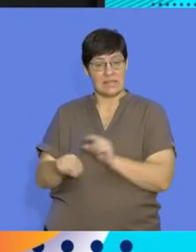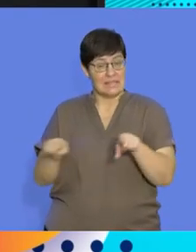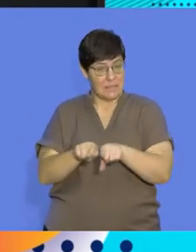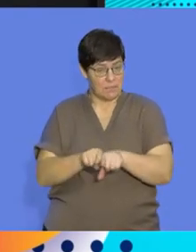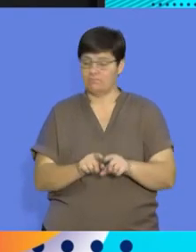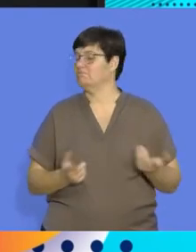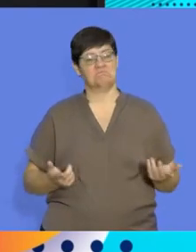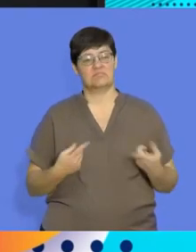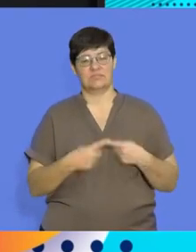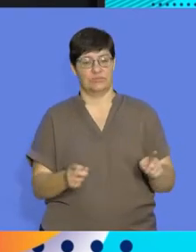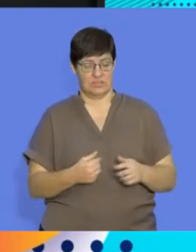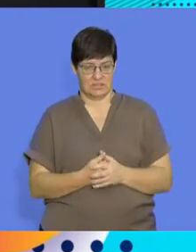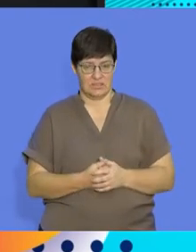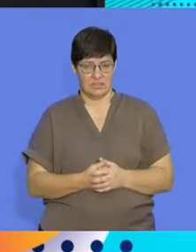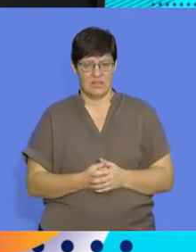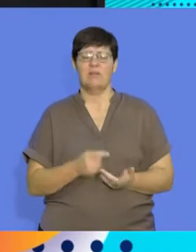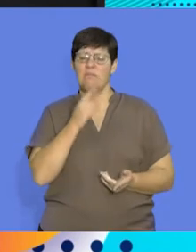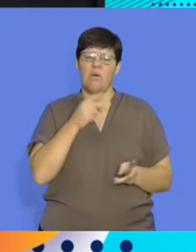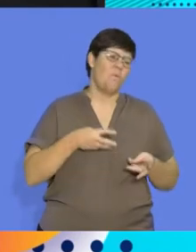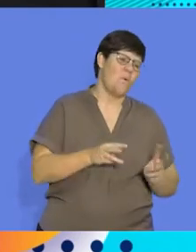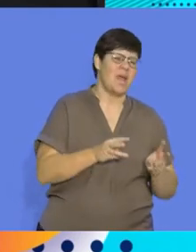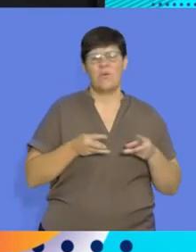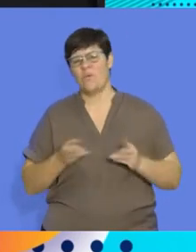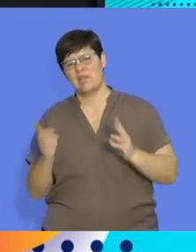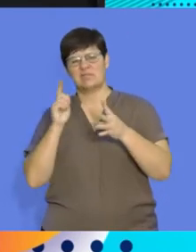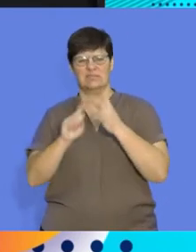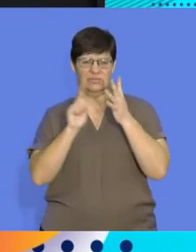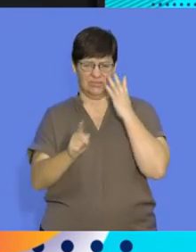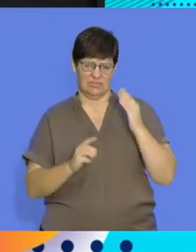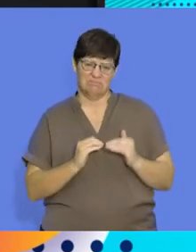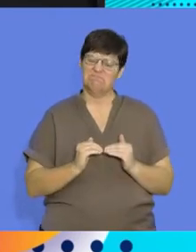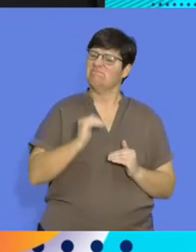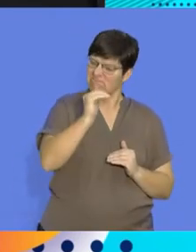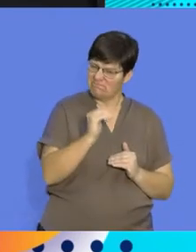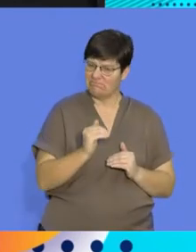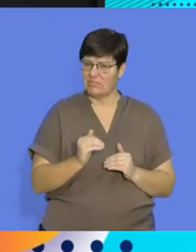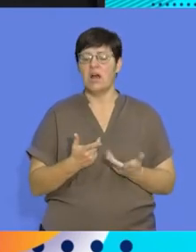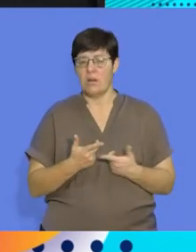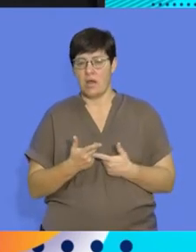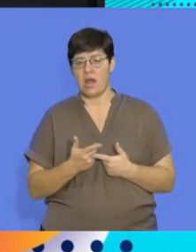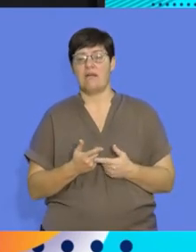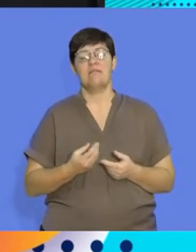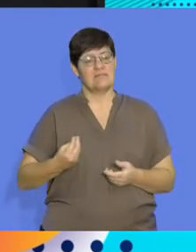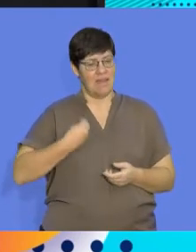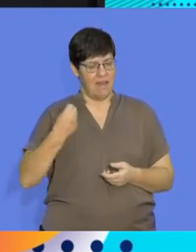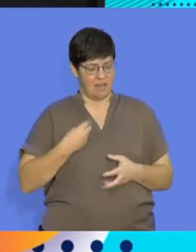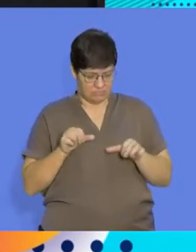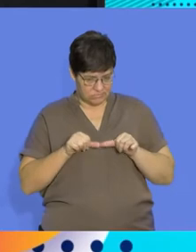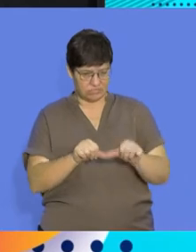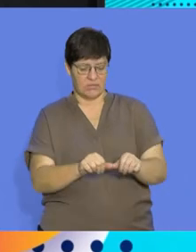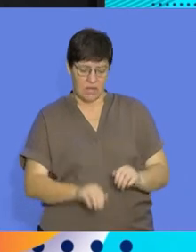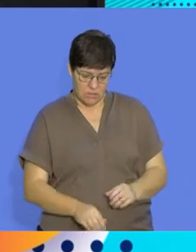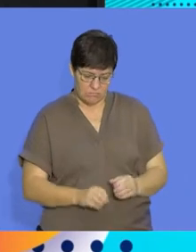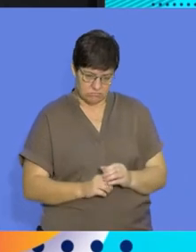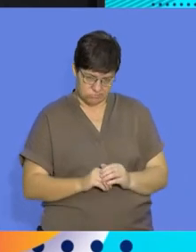similar way, meaning that there are different methods of reproduction that increases the chances of the young surviving, growing up